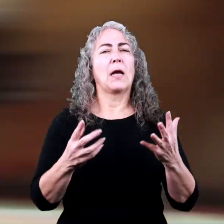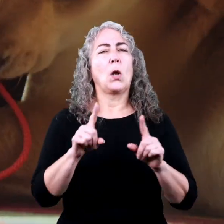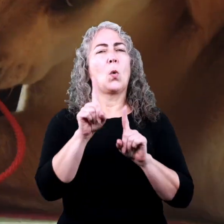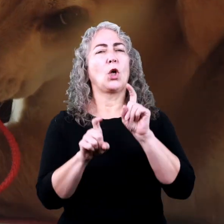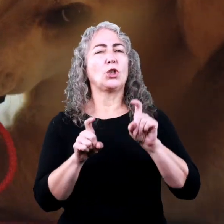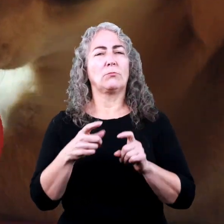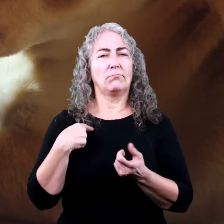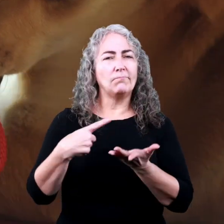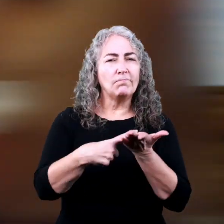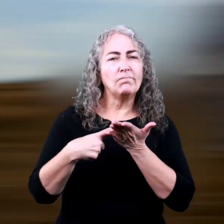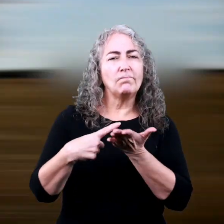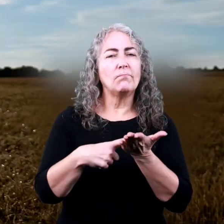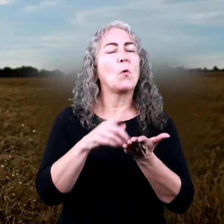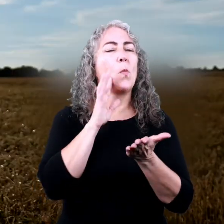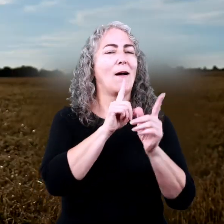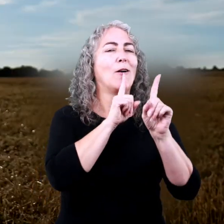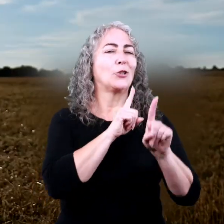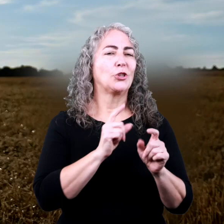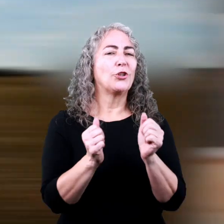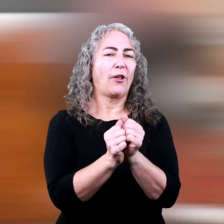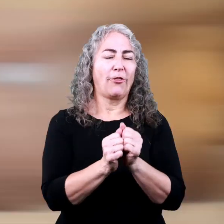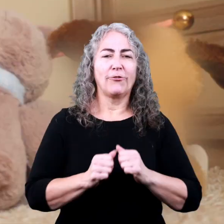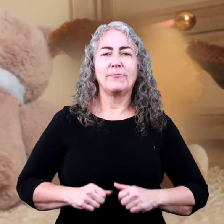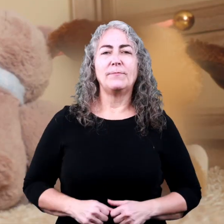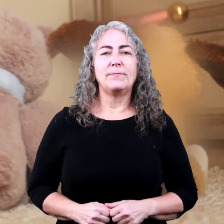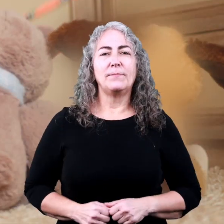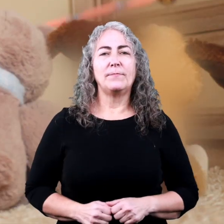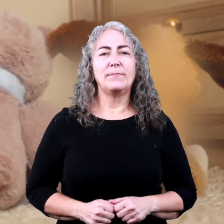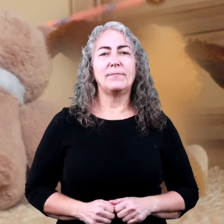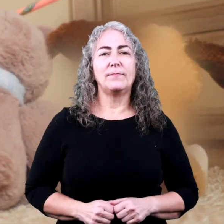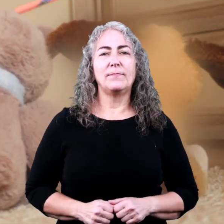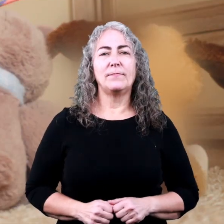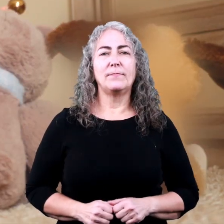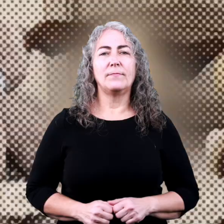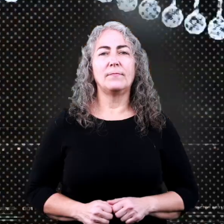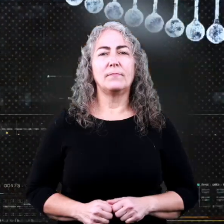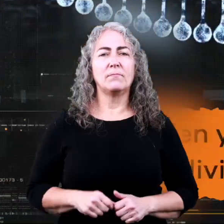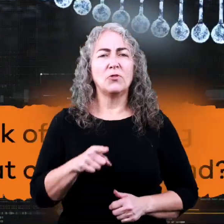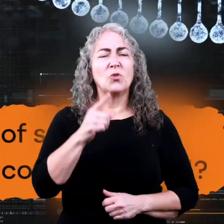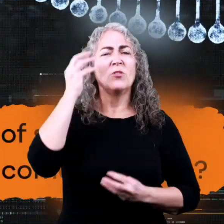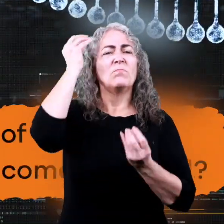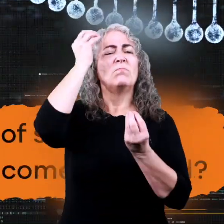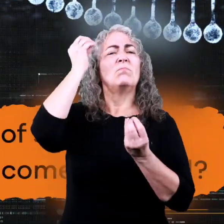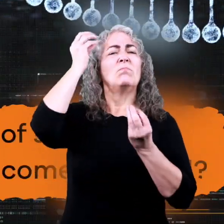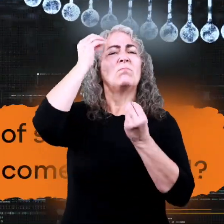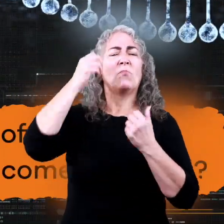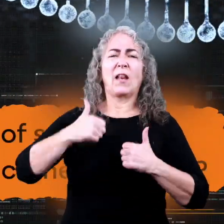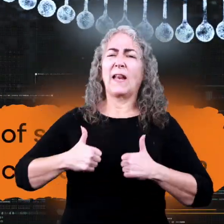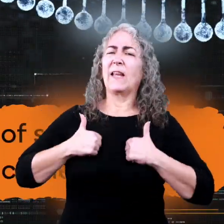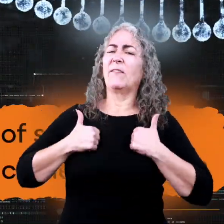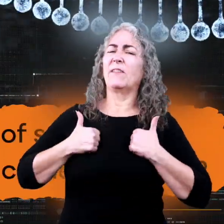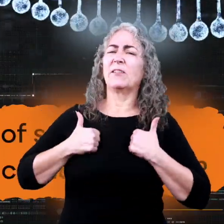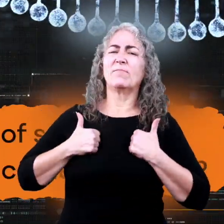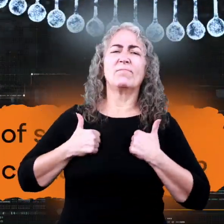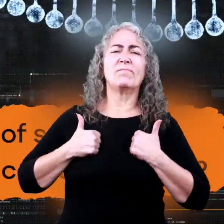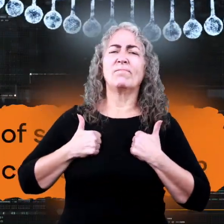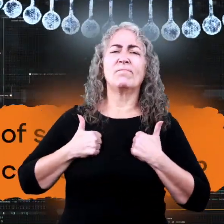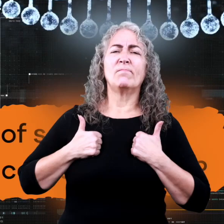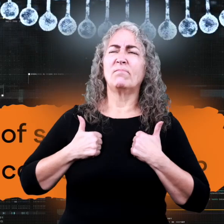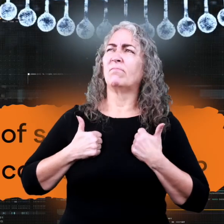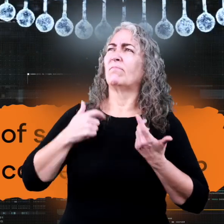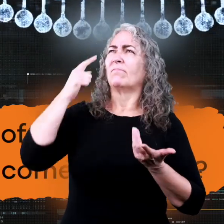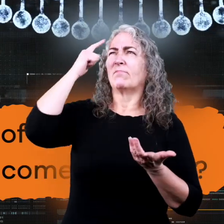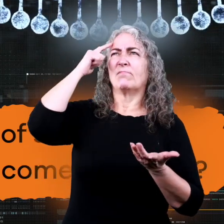many questions and today we are going to answer them together when you think of something that is living